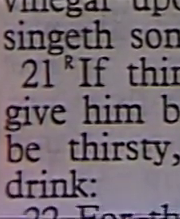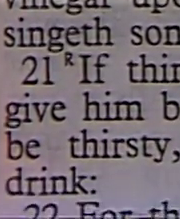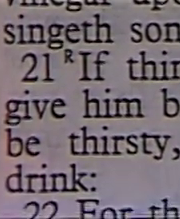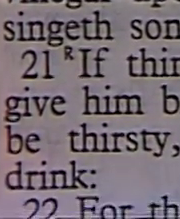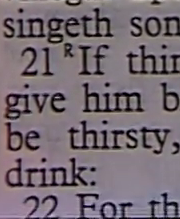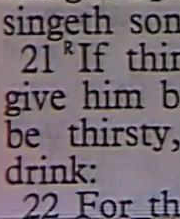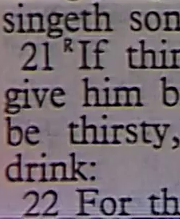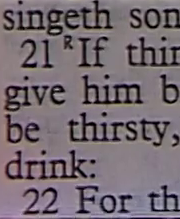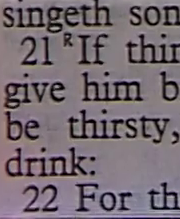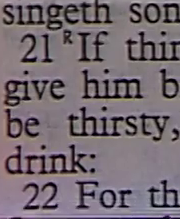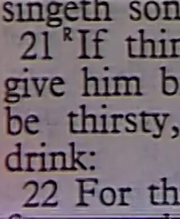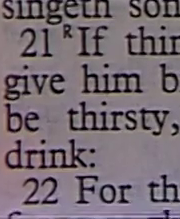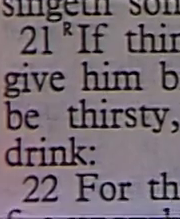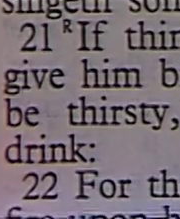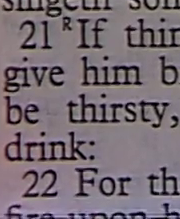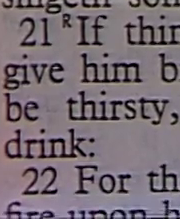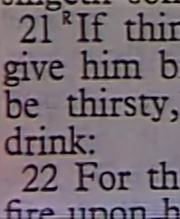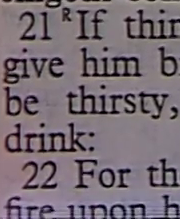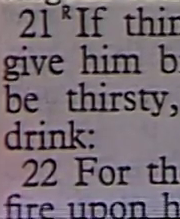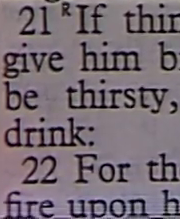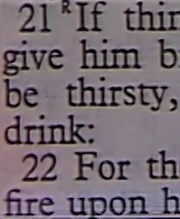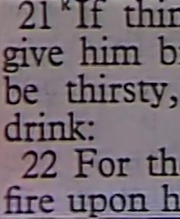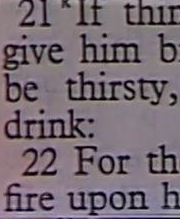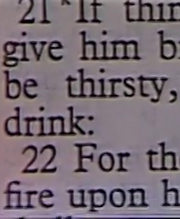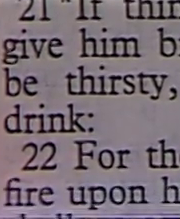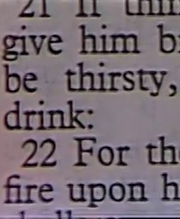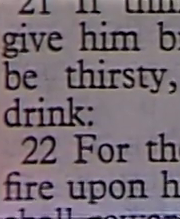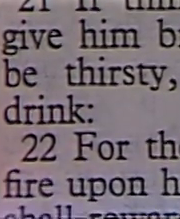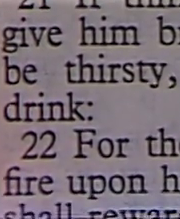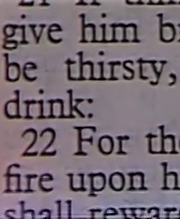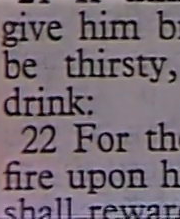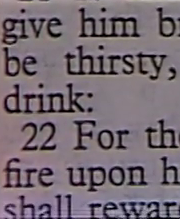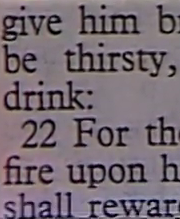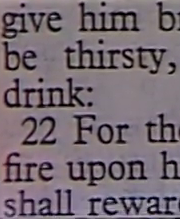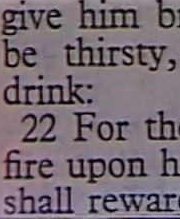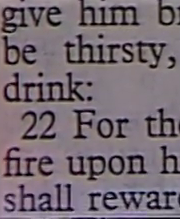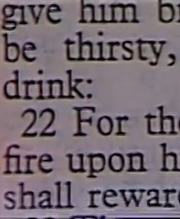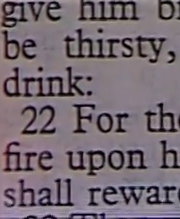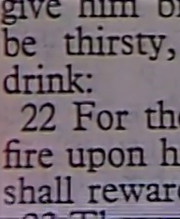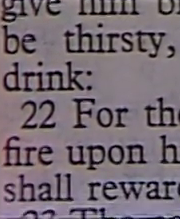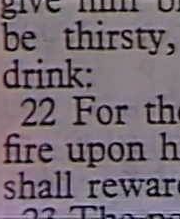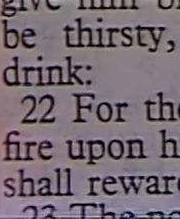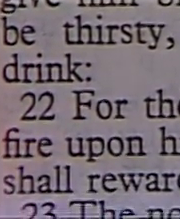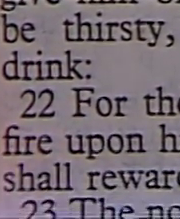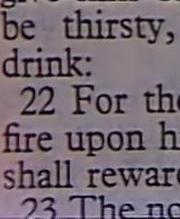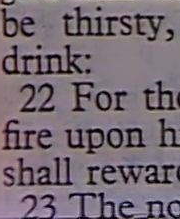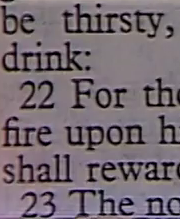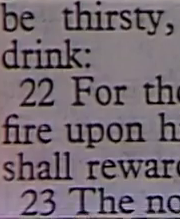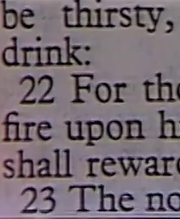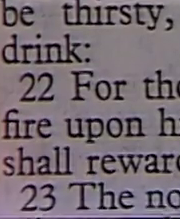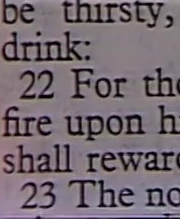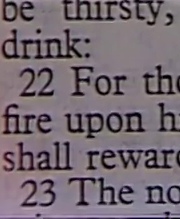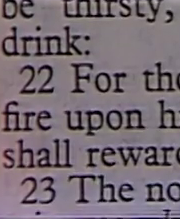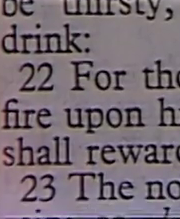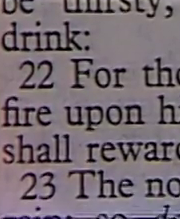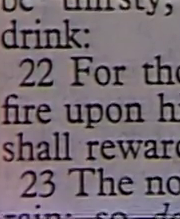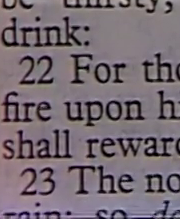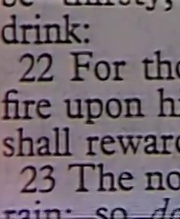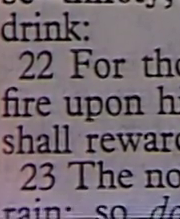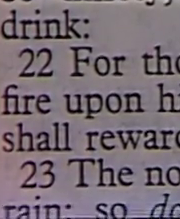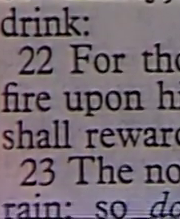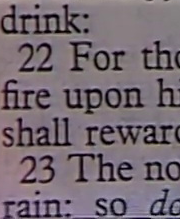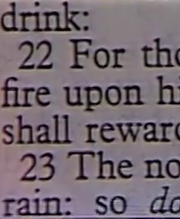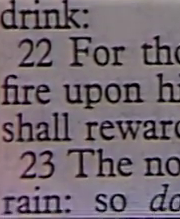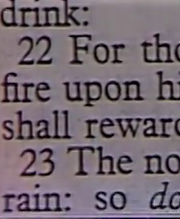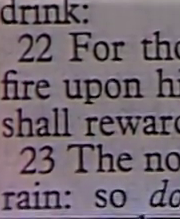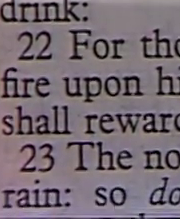a garment in cold weather And as vinegar upon nighter So is he that singeth songs to an heavy heart If thine enemy be